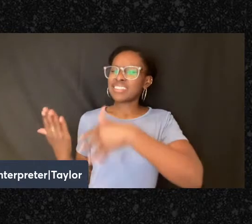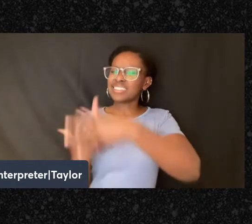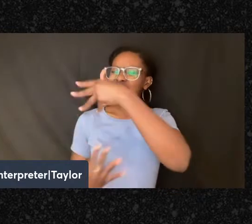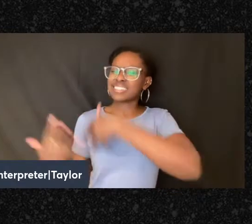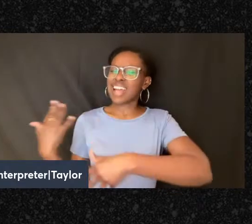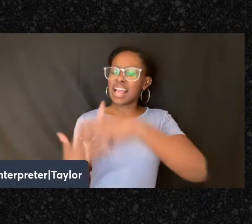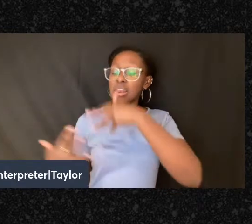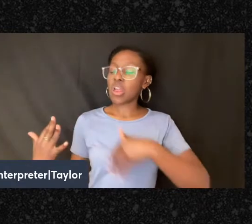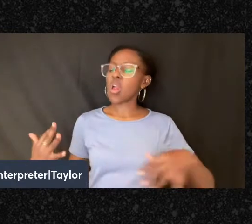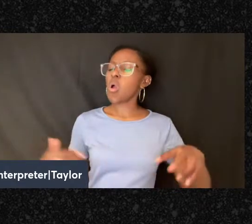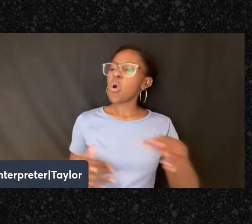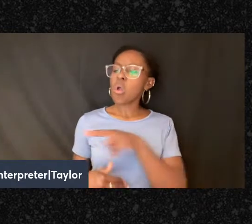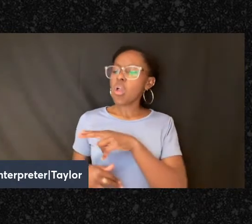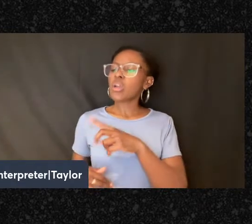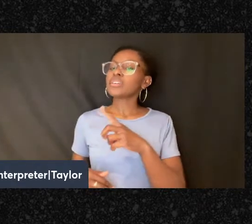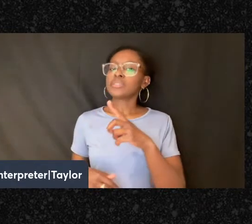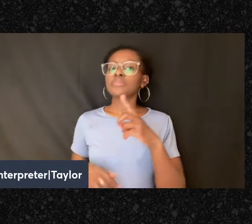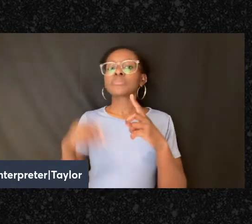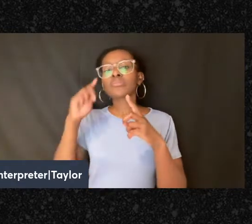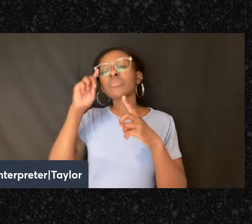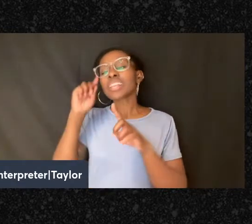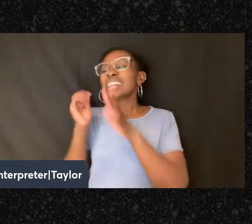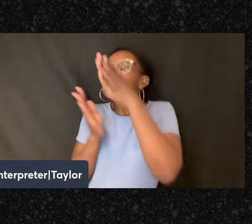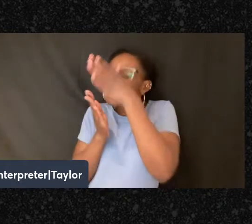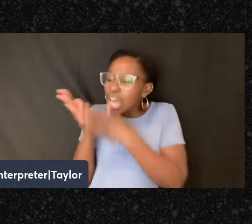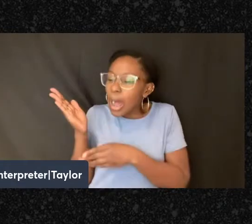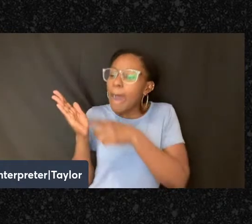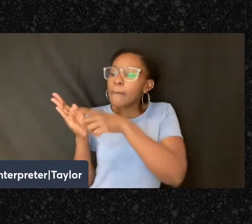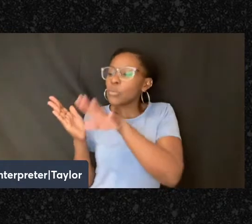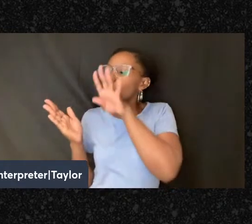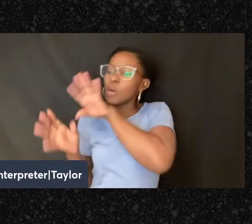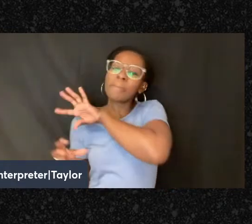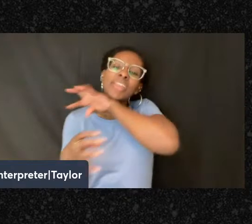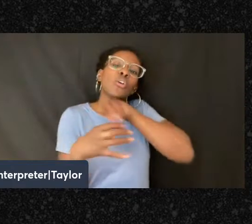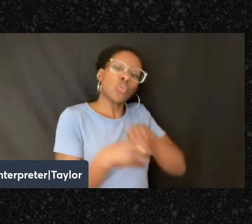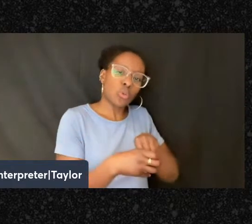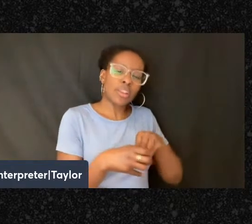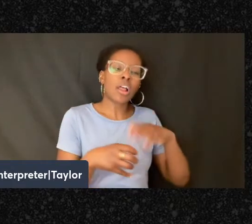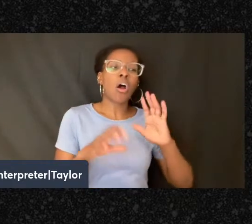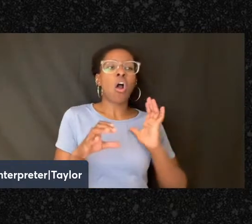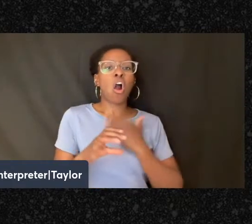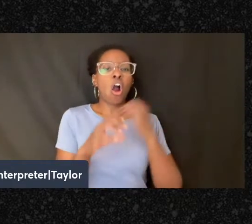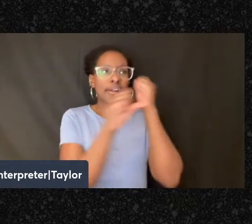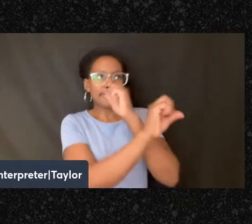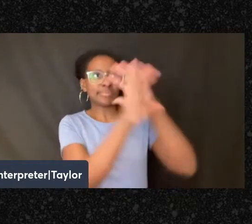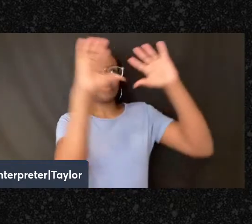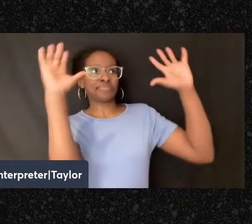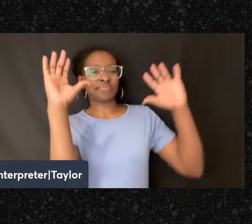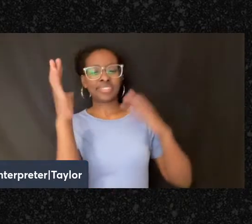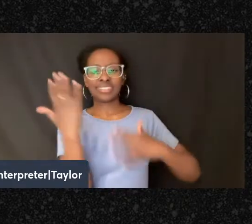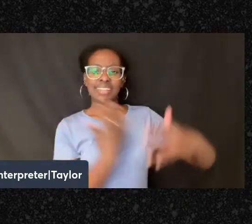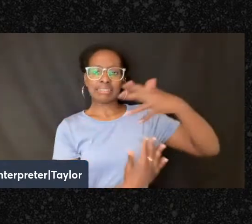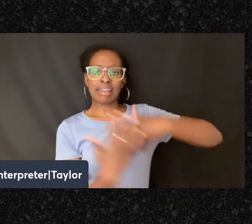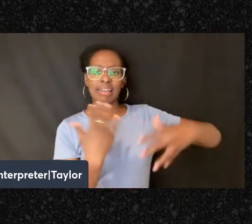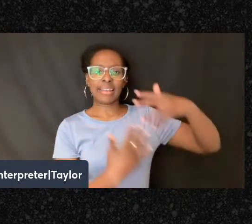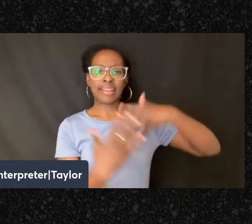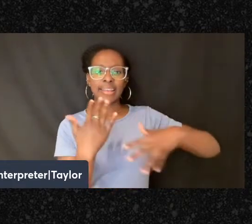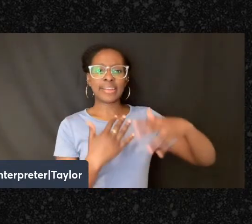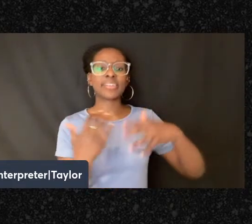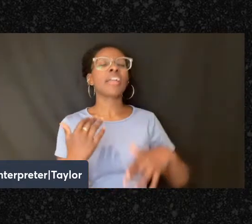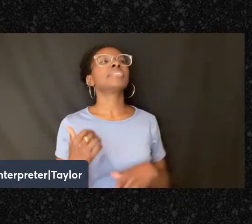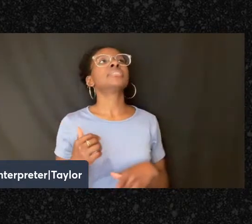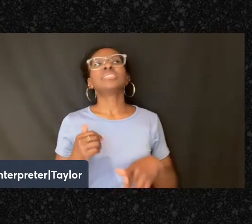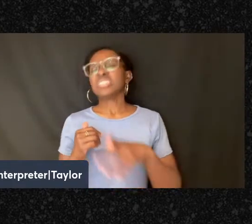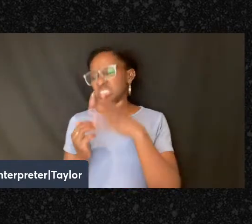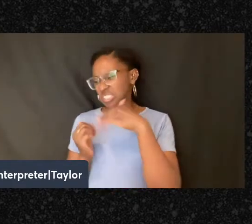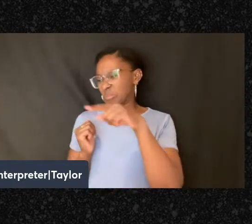would make it into their ideal version of a society that was completely at peace,